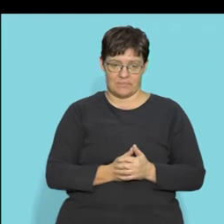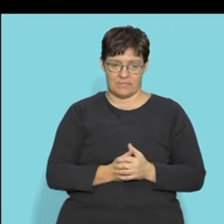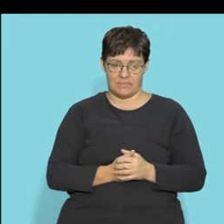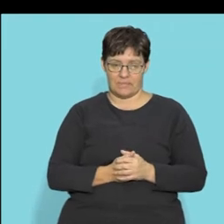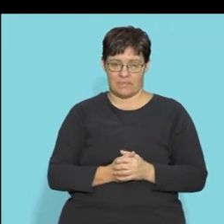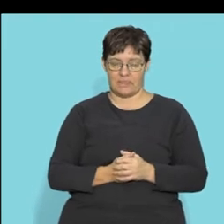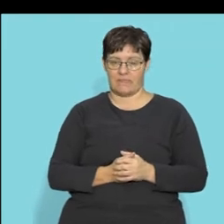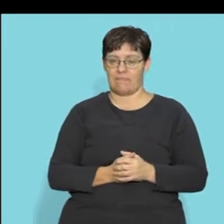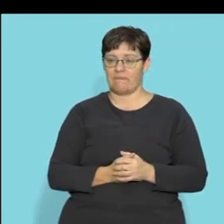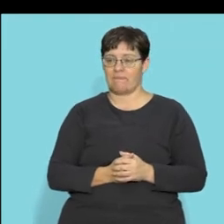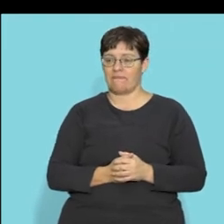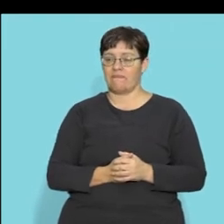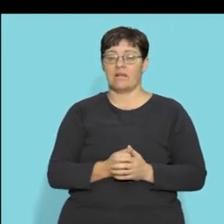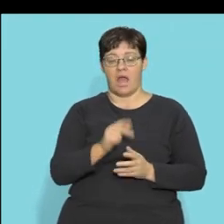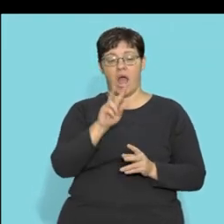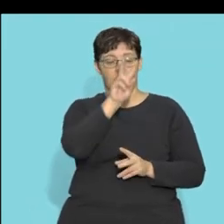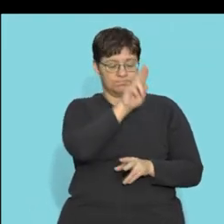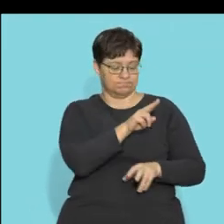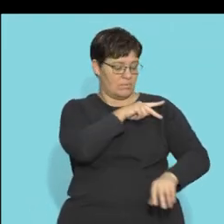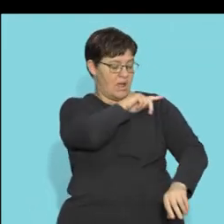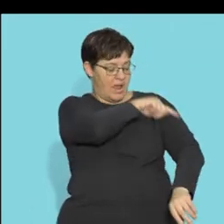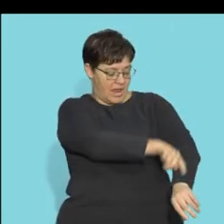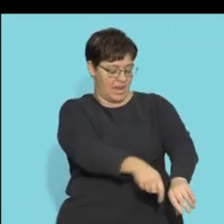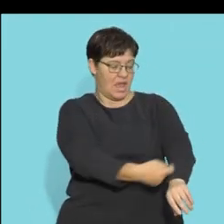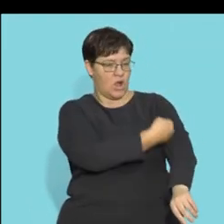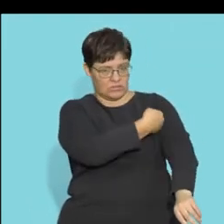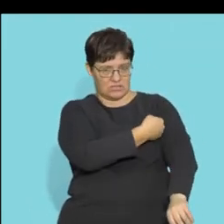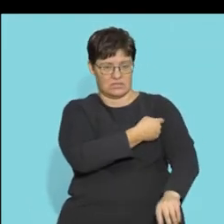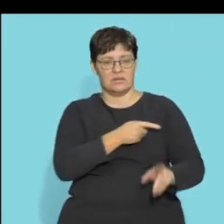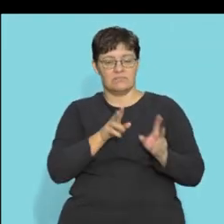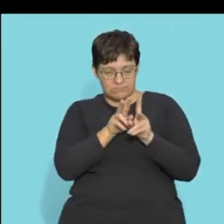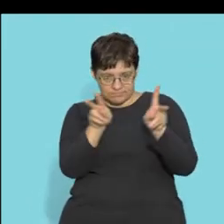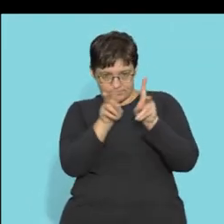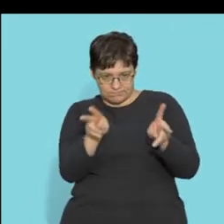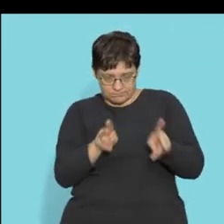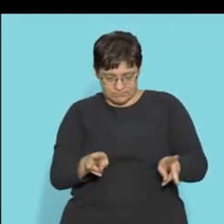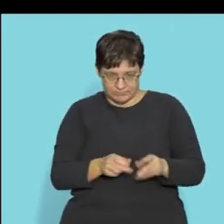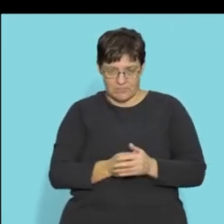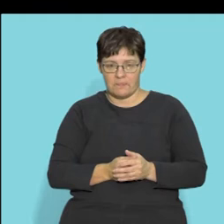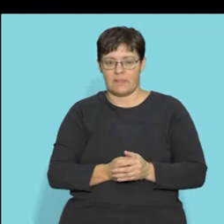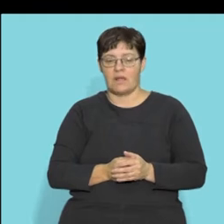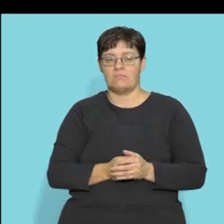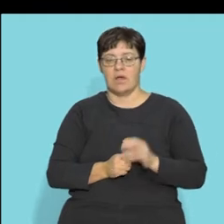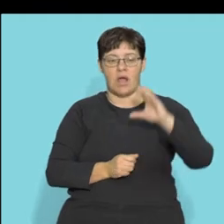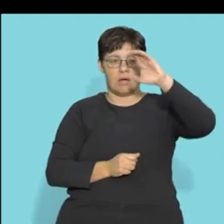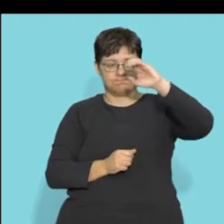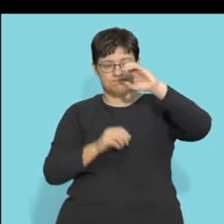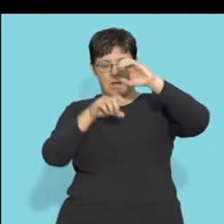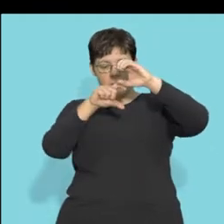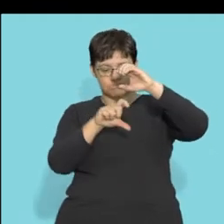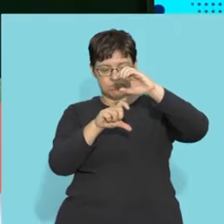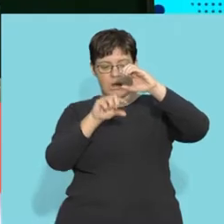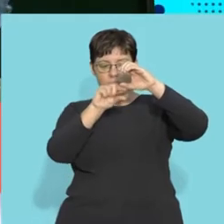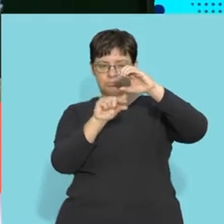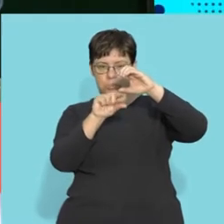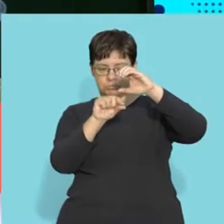Right. Like I said, the paired spinal nerves protrude through the spaces between the vertebrae, which means